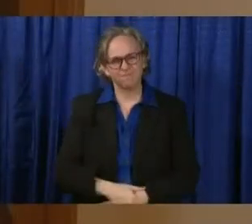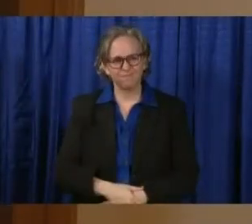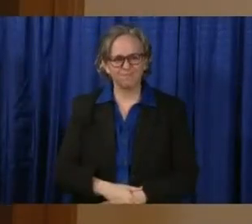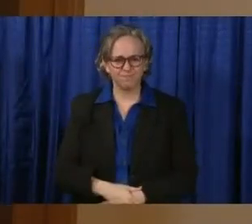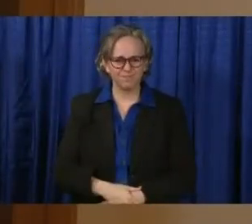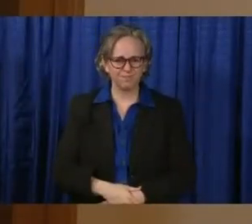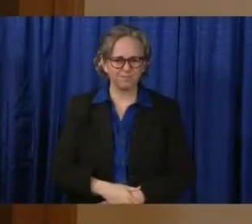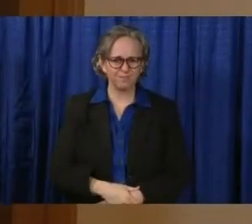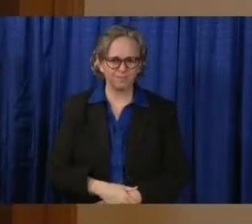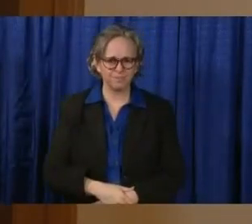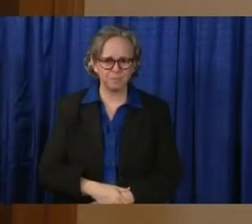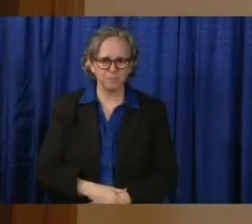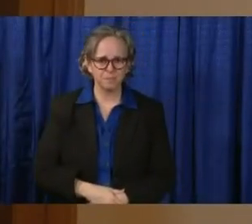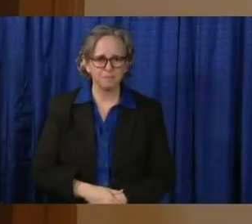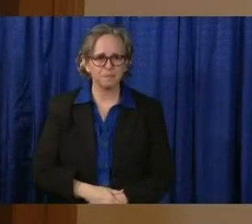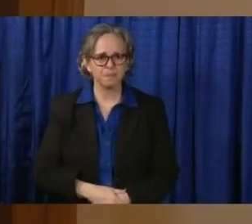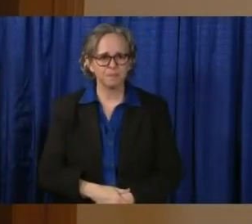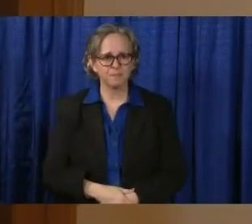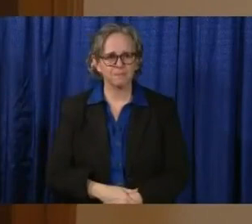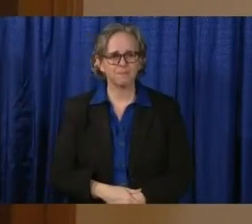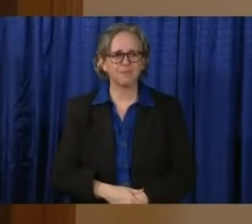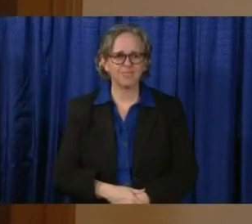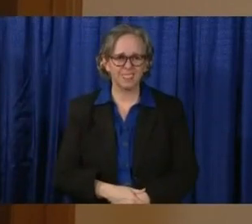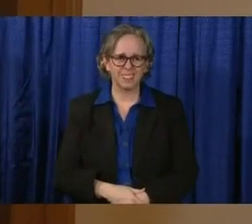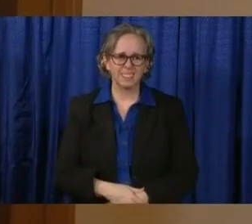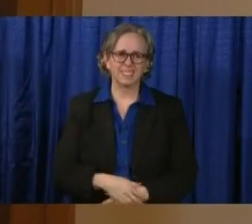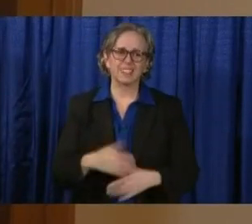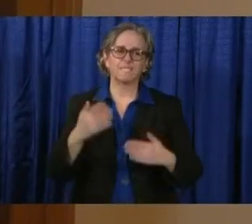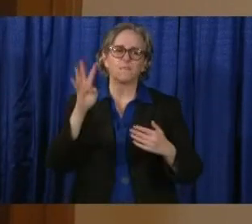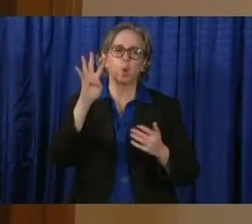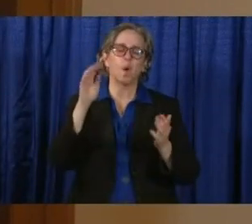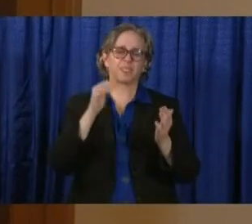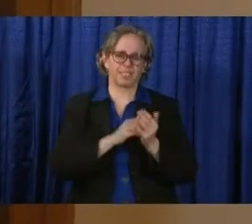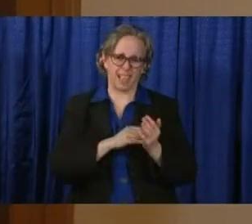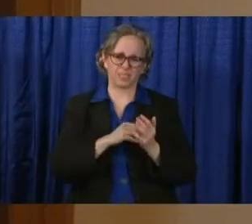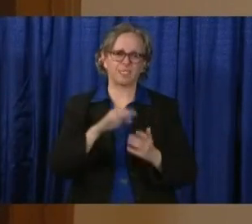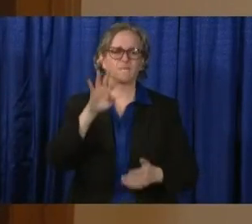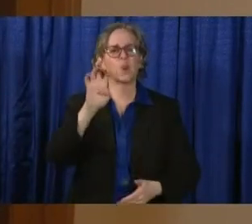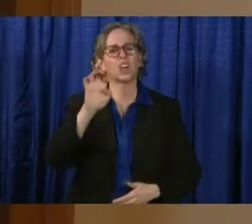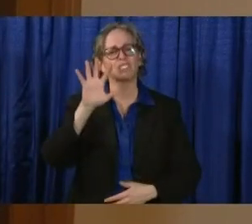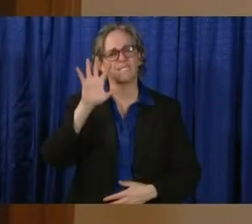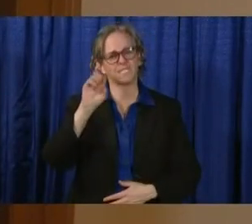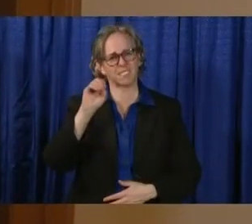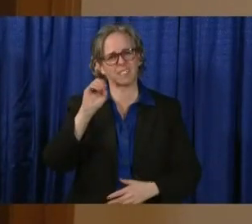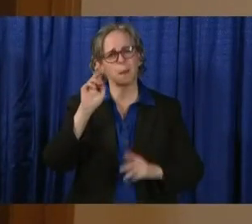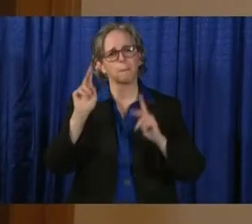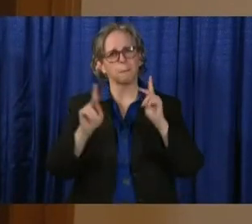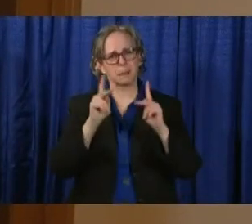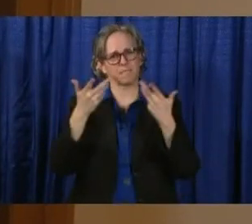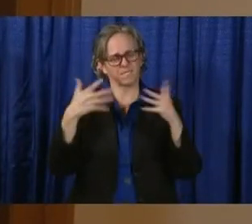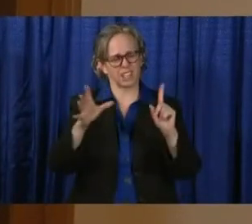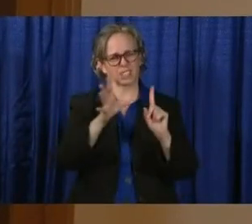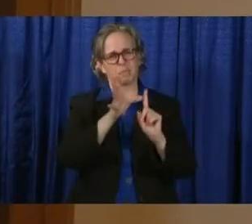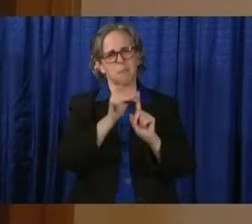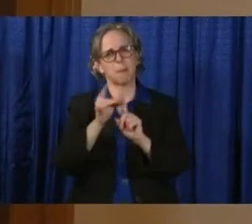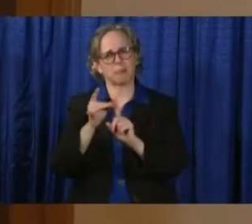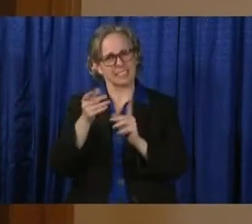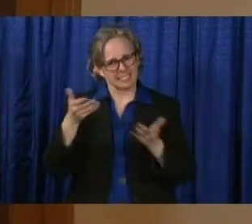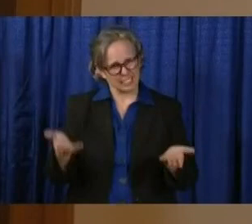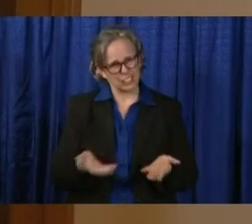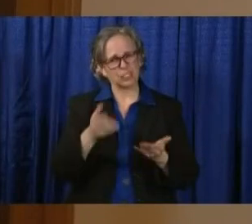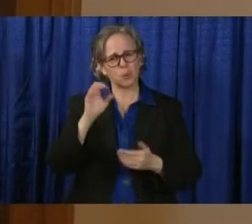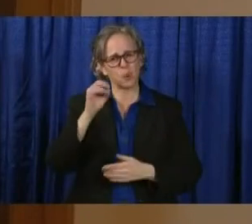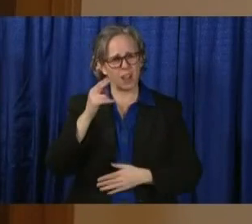So, in fact, we do now have 4,450 cases. And